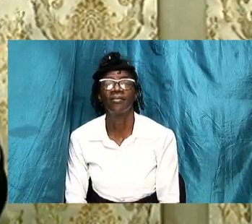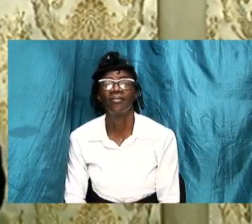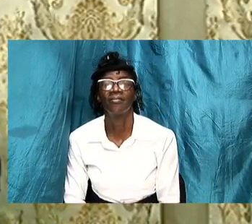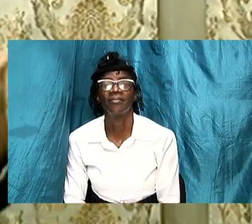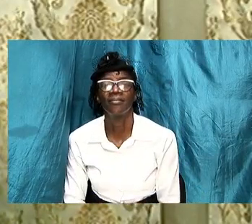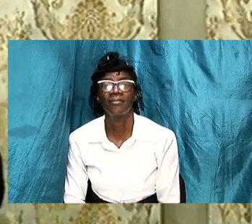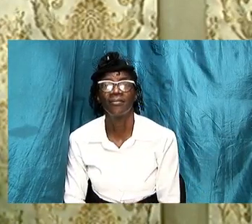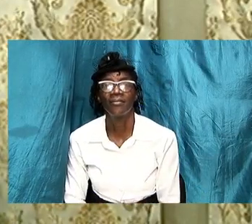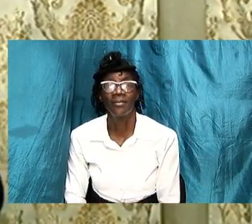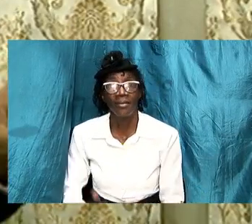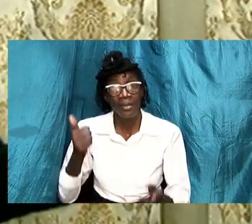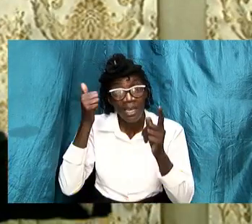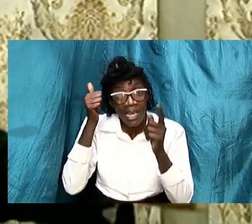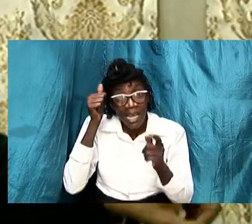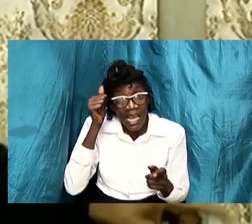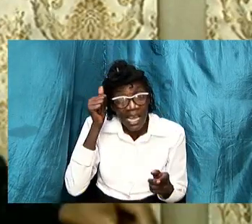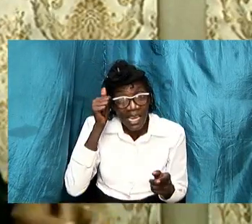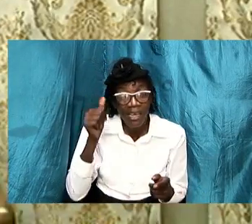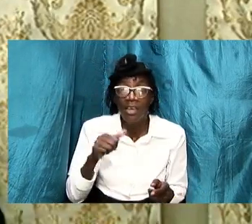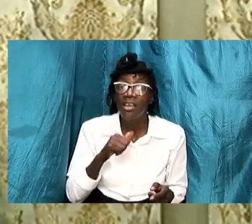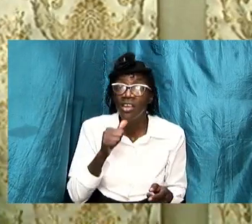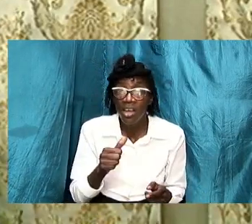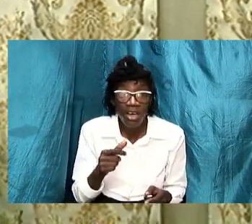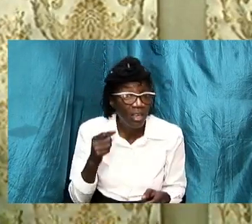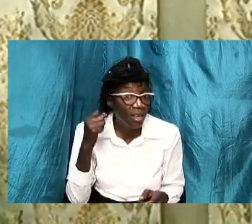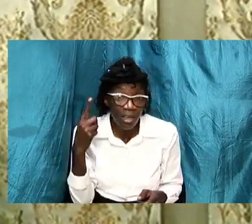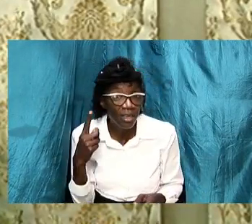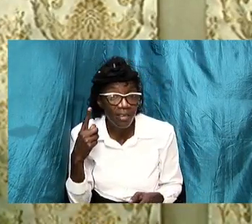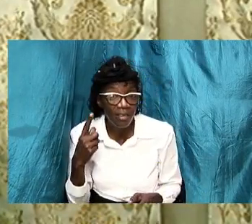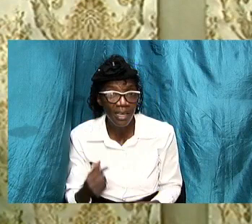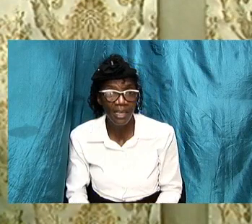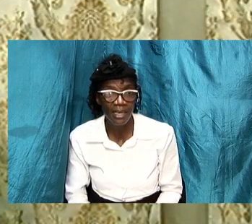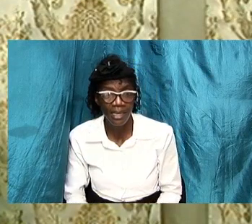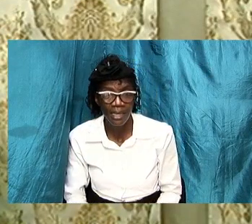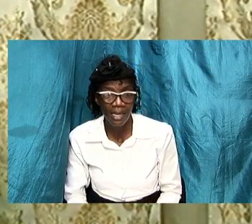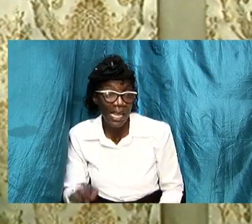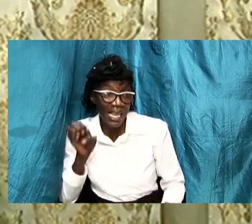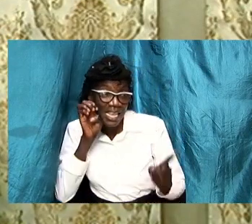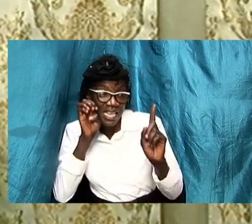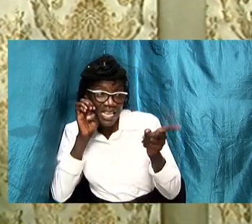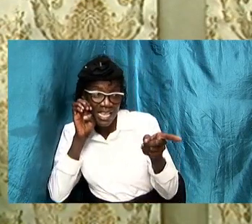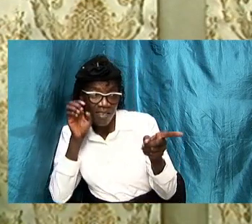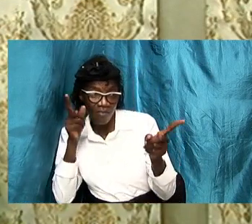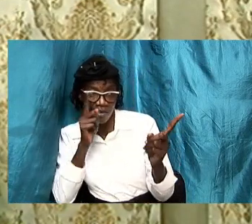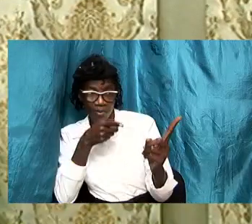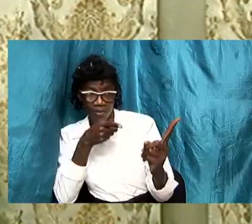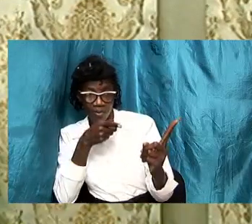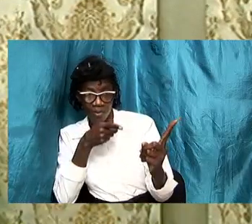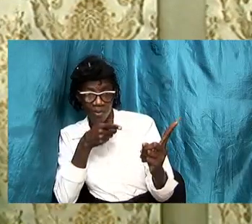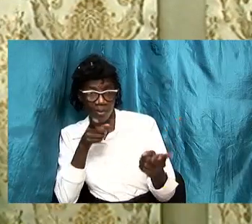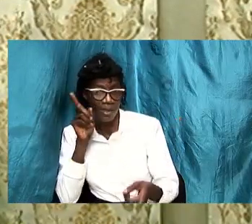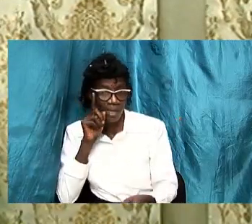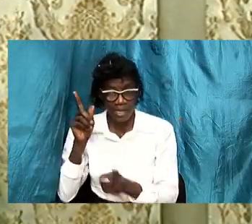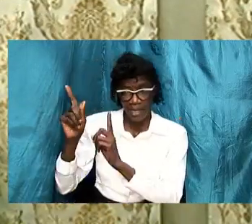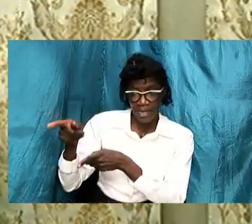the headship was not acknowledged eve reverse the order